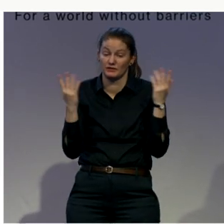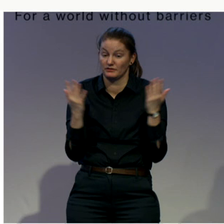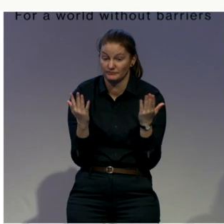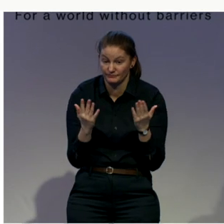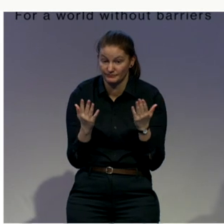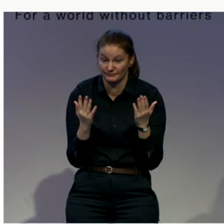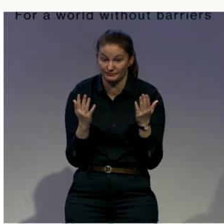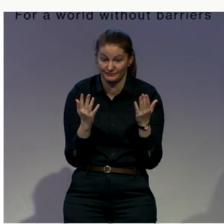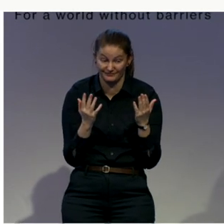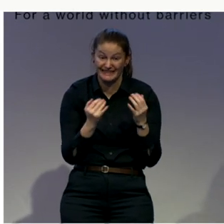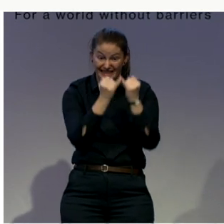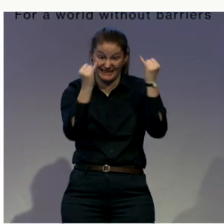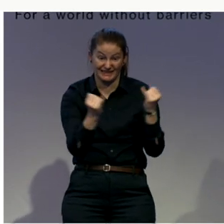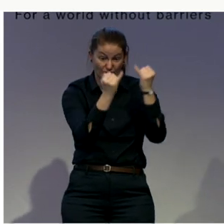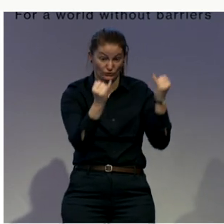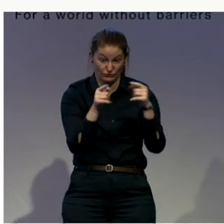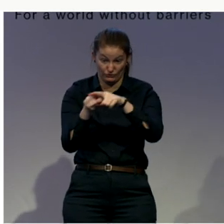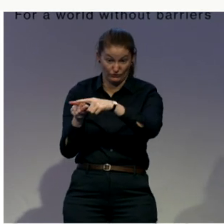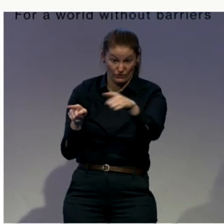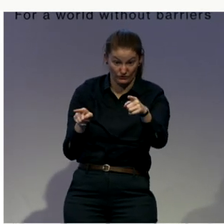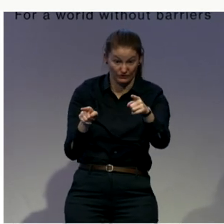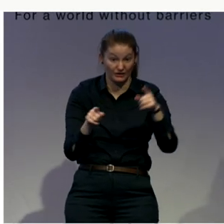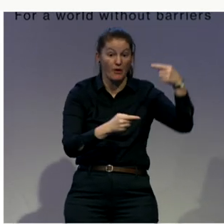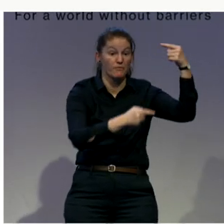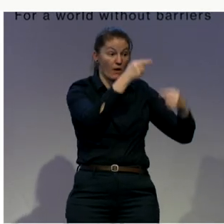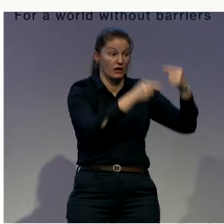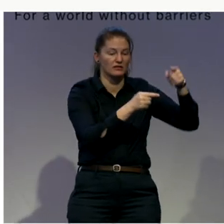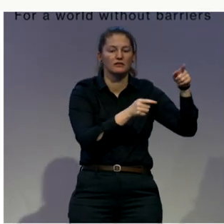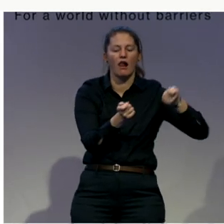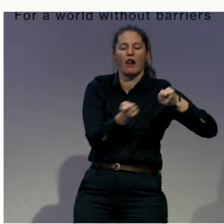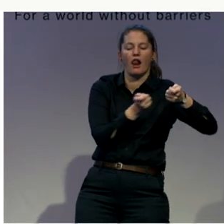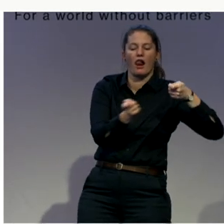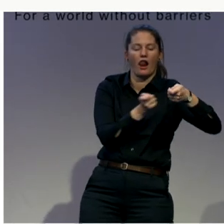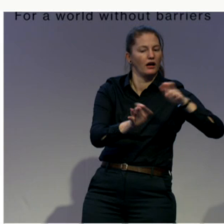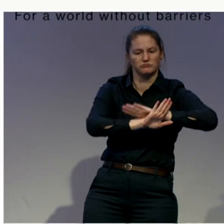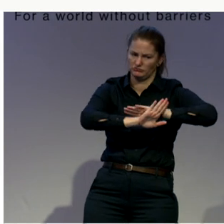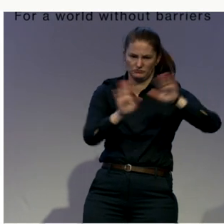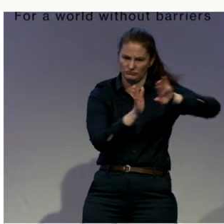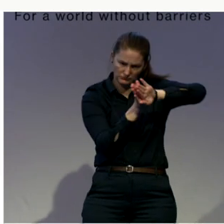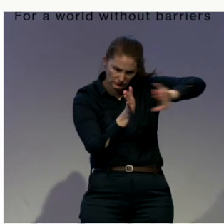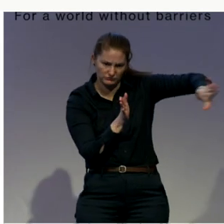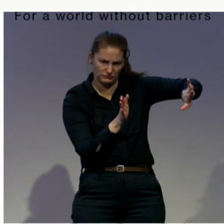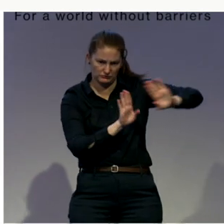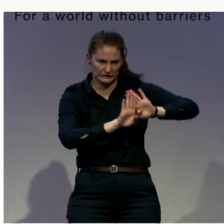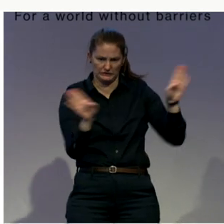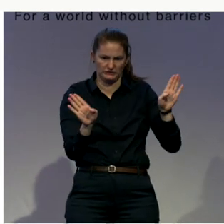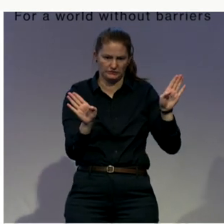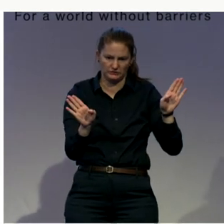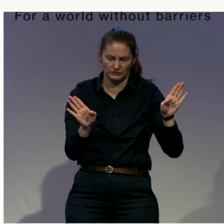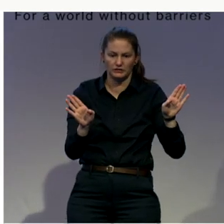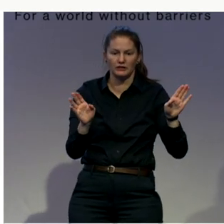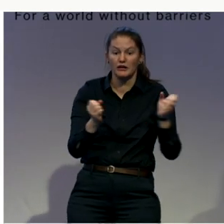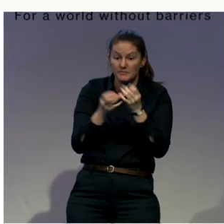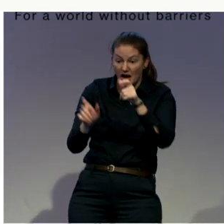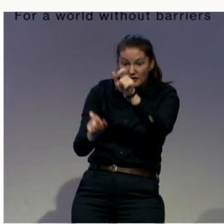people end up experiencing arbitrary arrests and detention because of the political situation. And